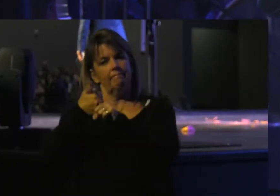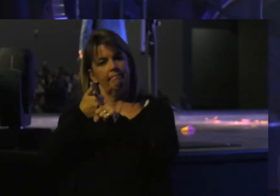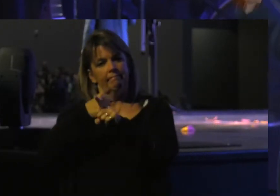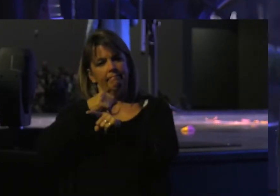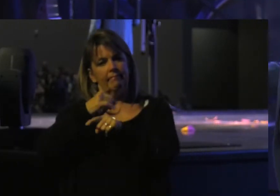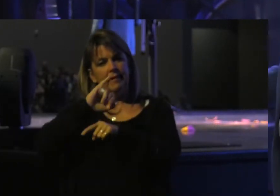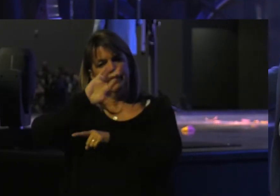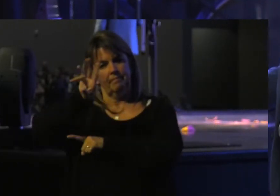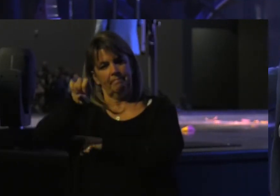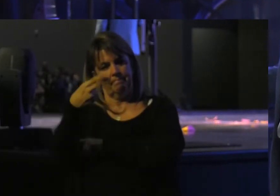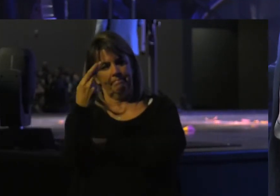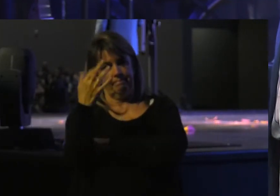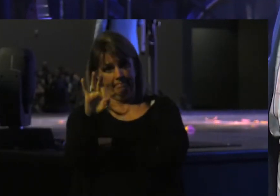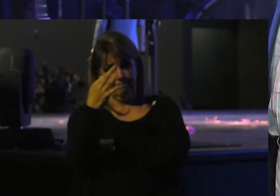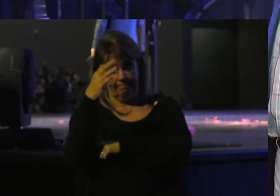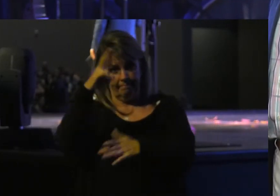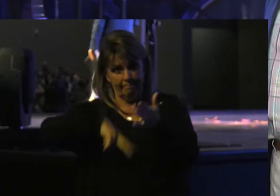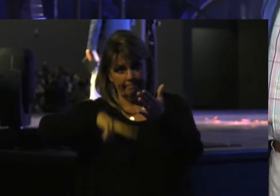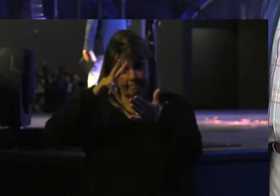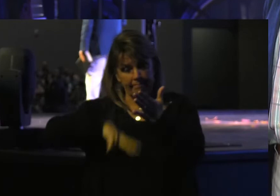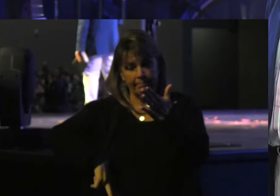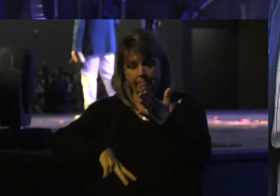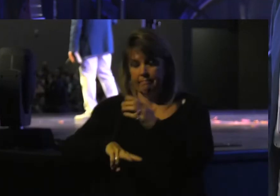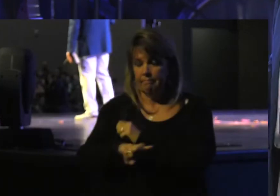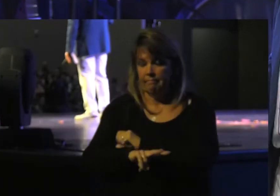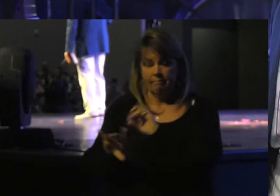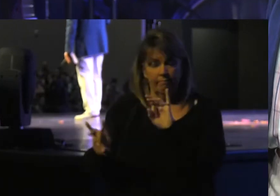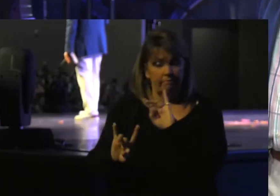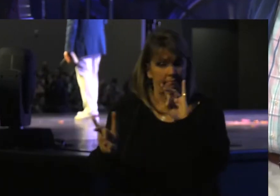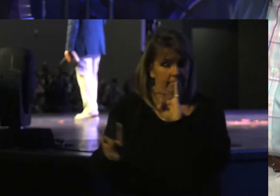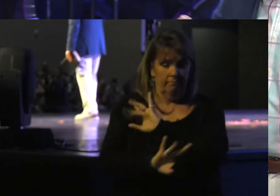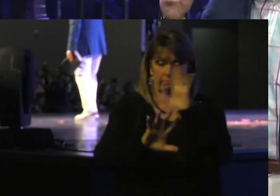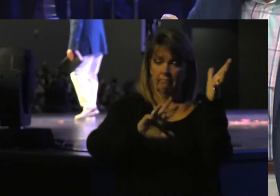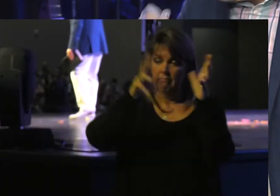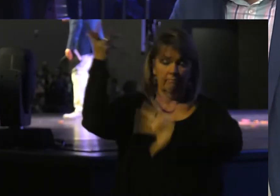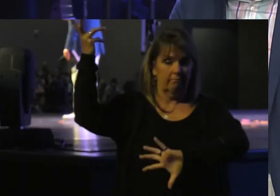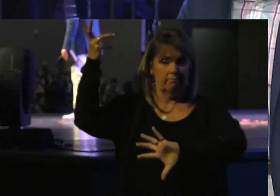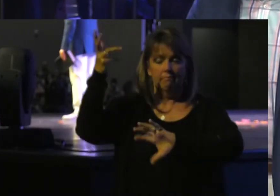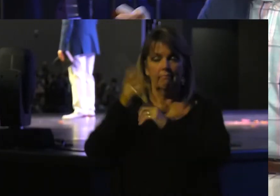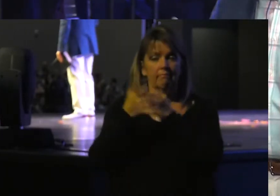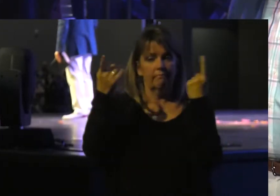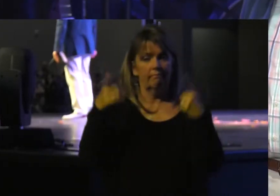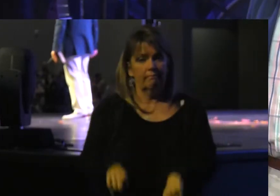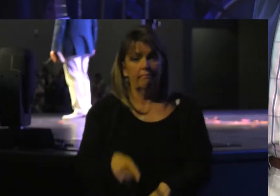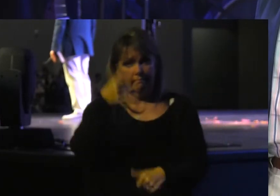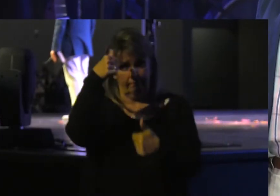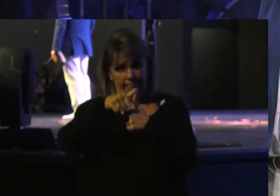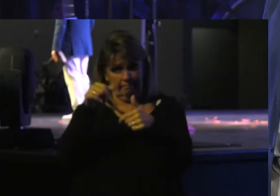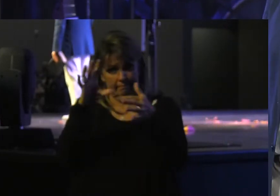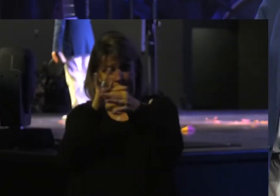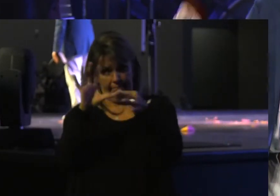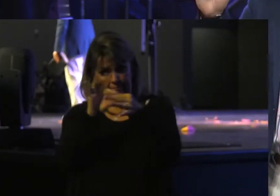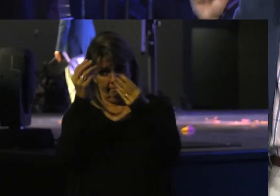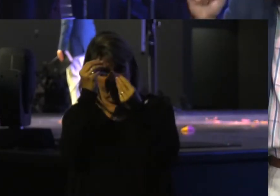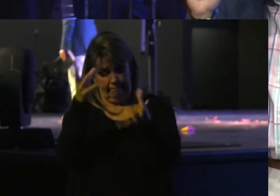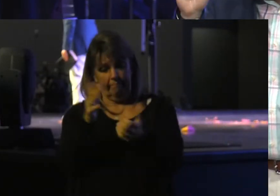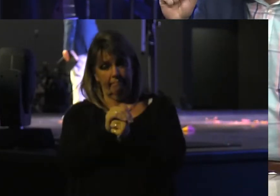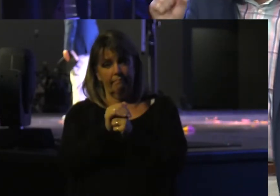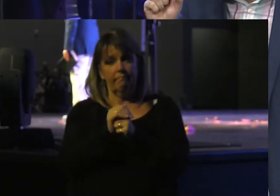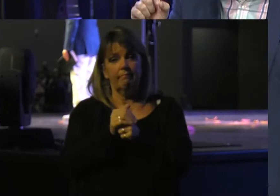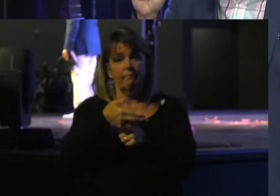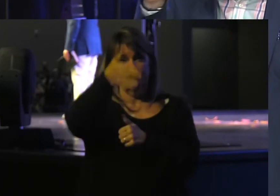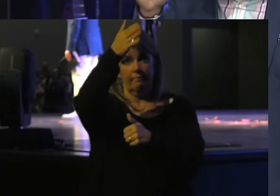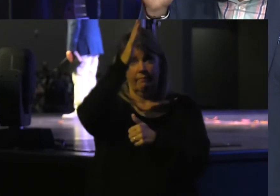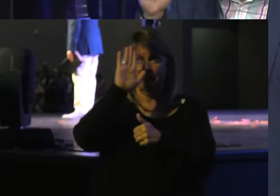Jeremiah 19 And you read About the utter Destruction That's coming Remember What I told you The anger